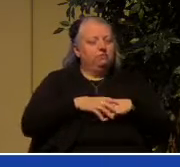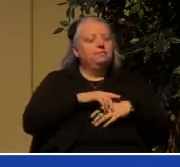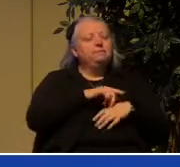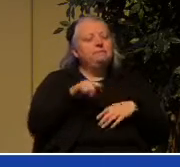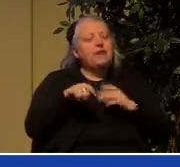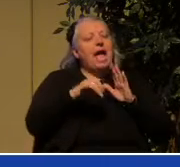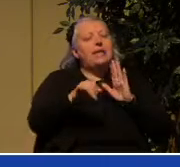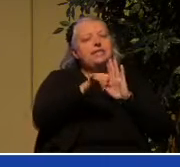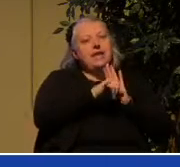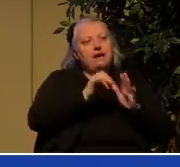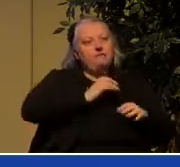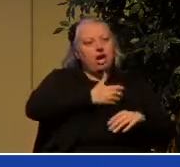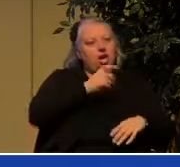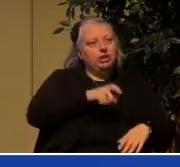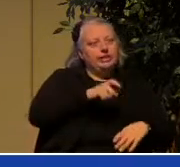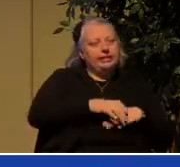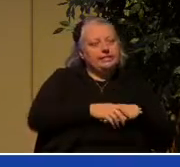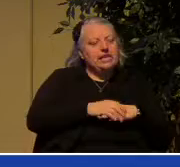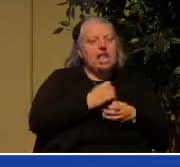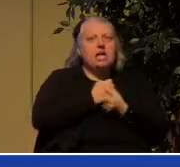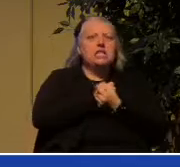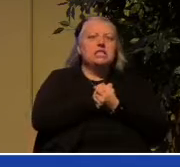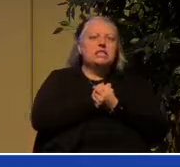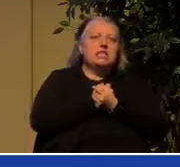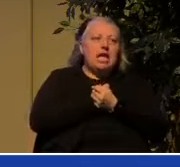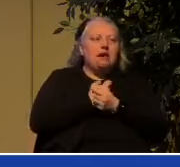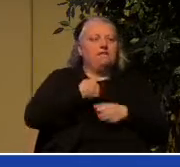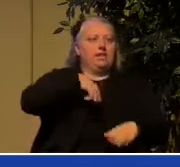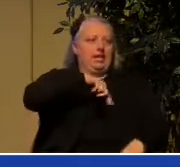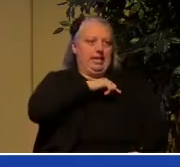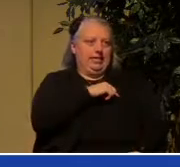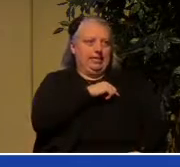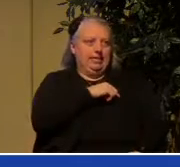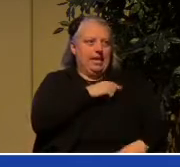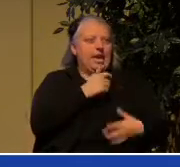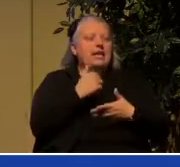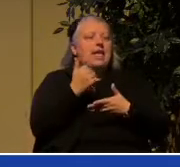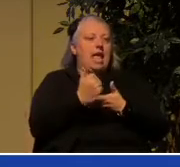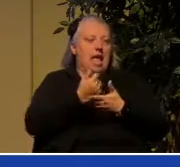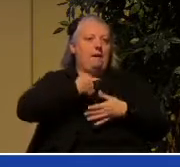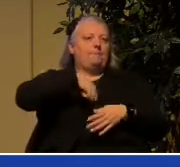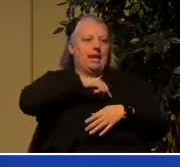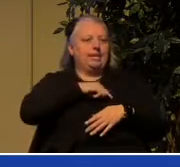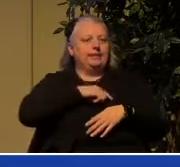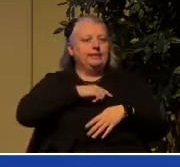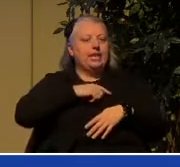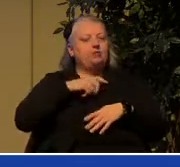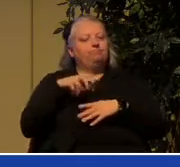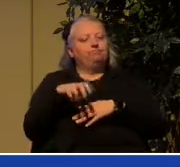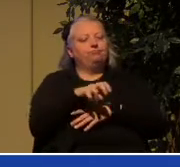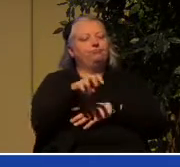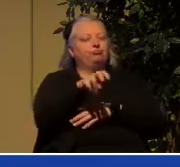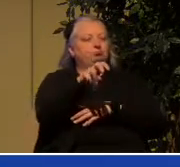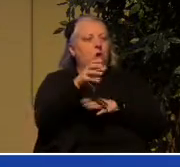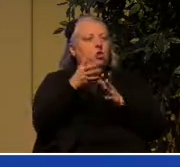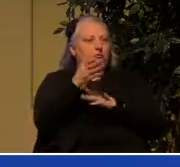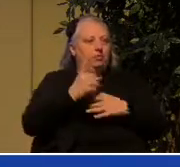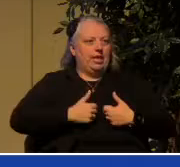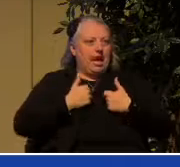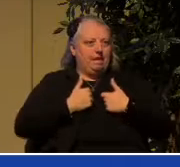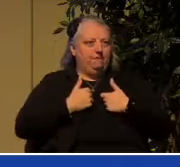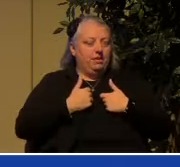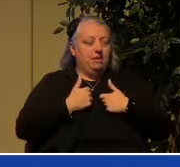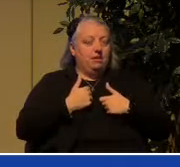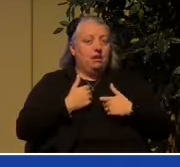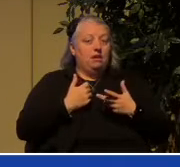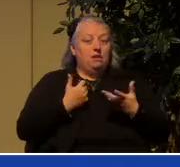the core, and helped us on our journey. We wouldn't be where we are today if it wasn't for the people God